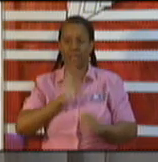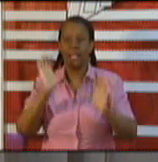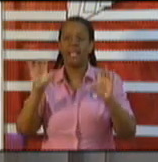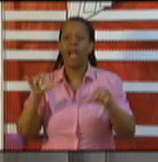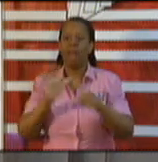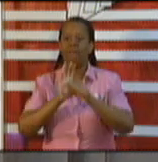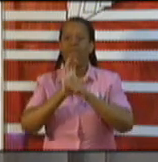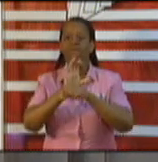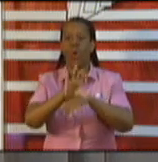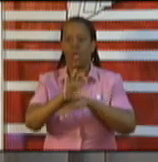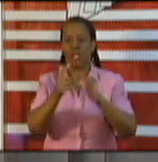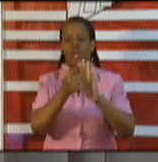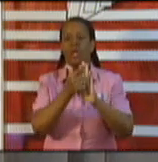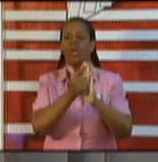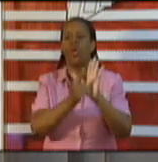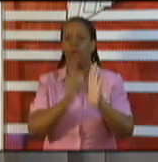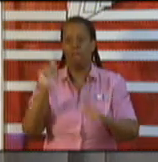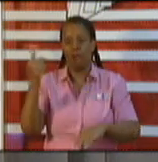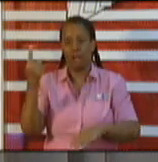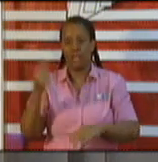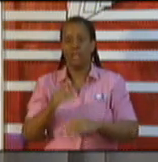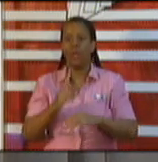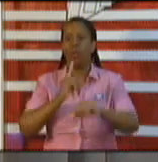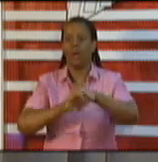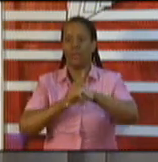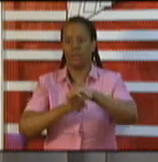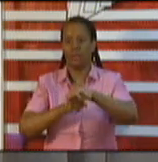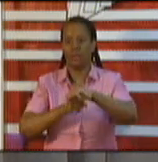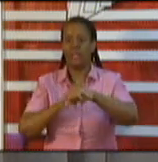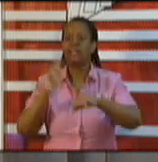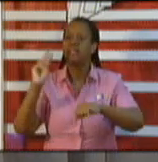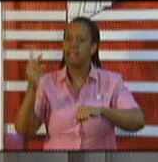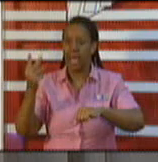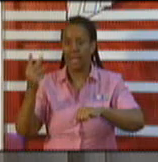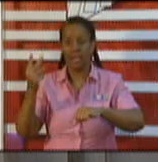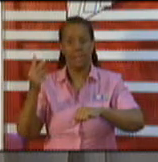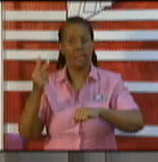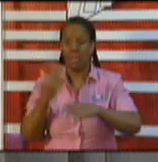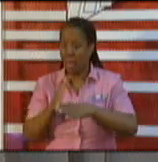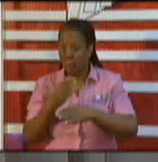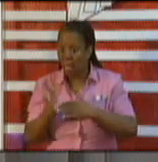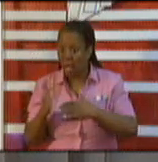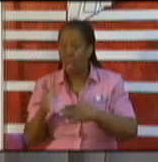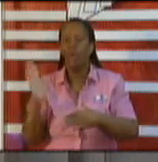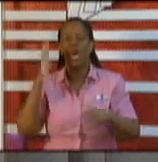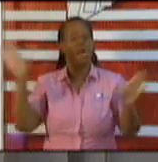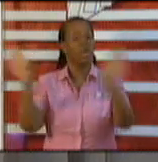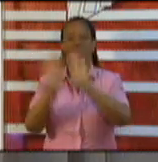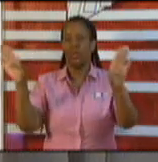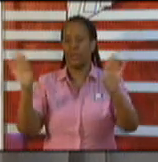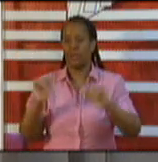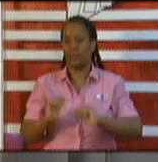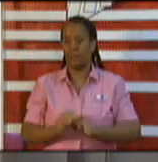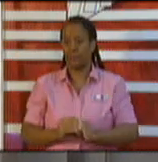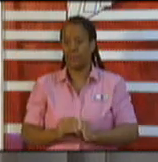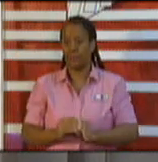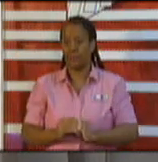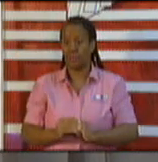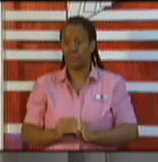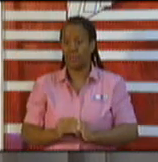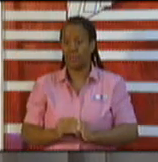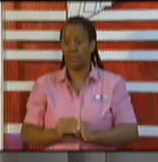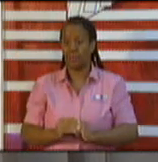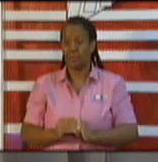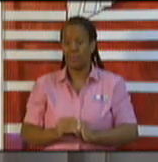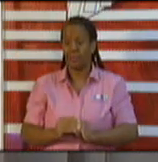and if necessary, they will close down the various establishments that are found to be the genesis, the core of this type of activity,